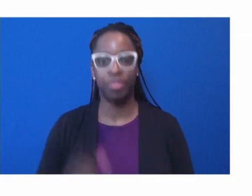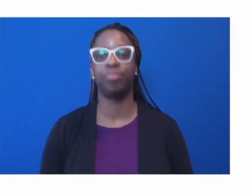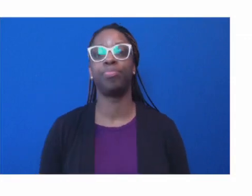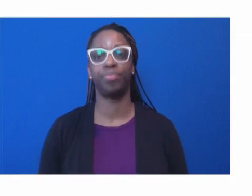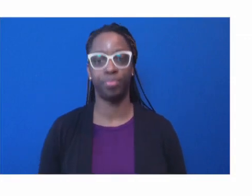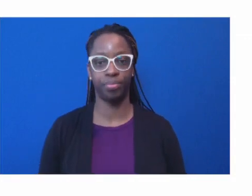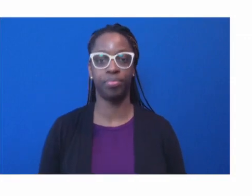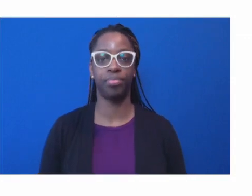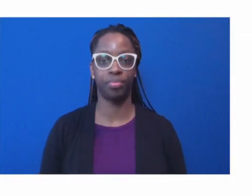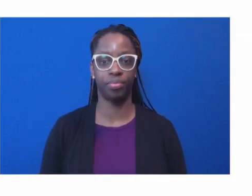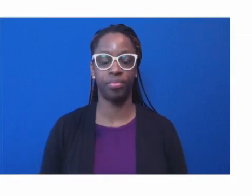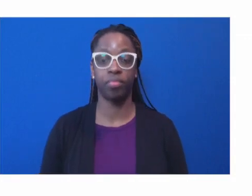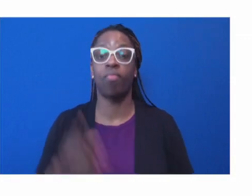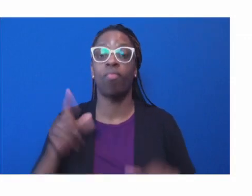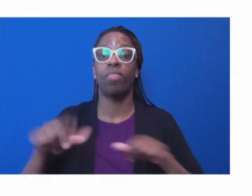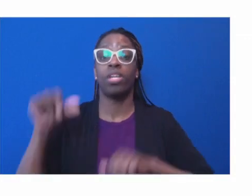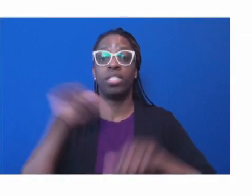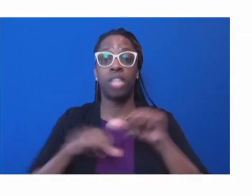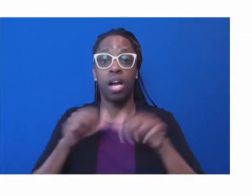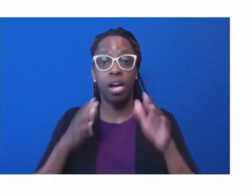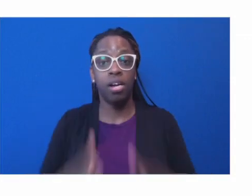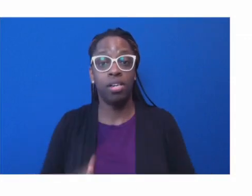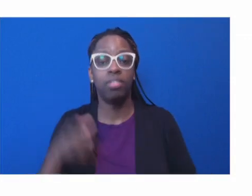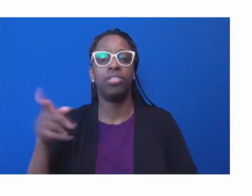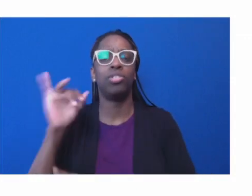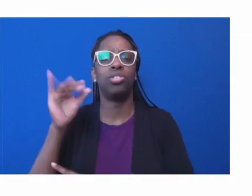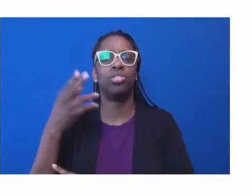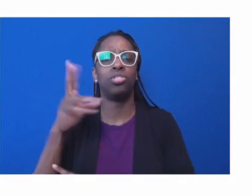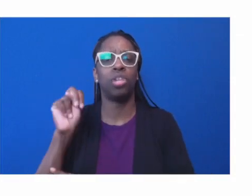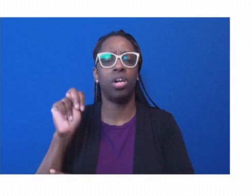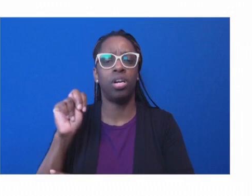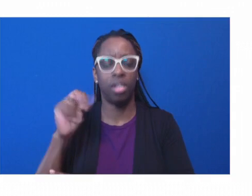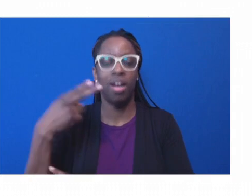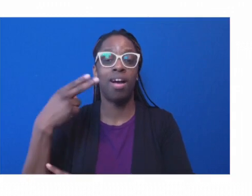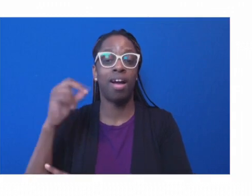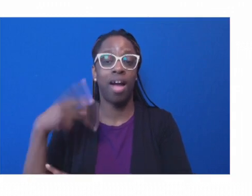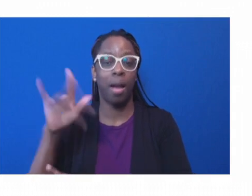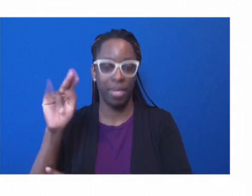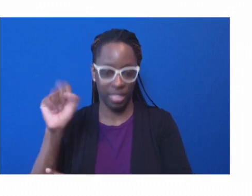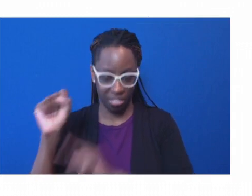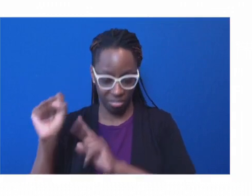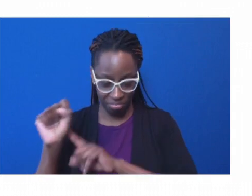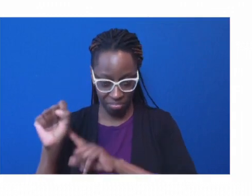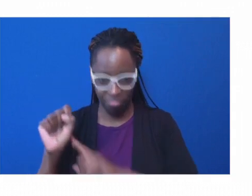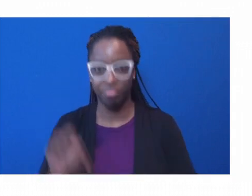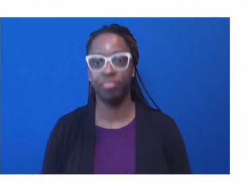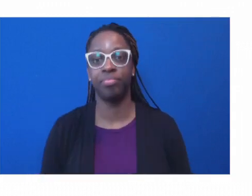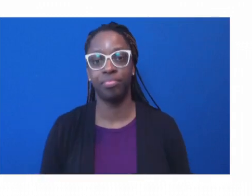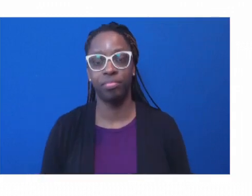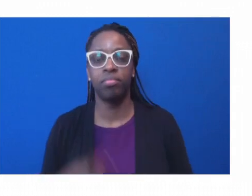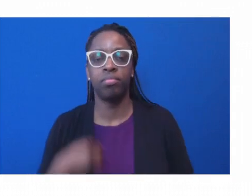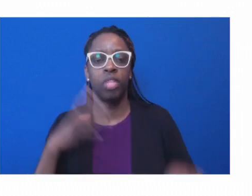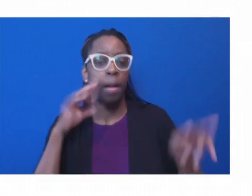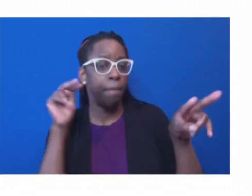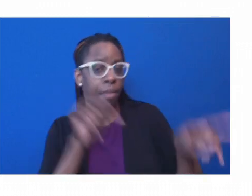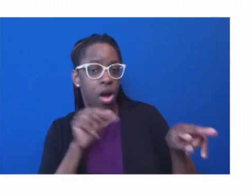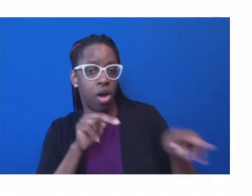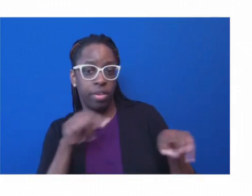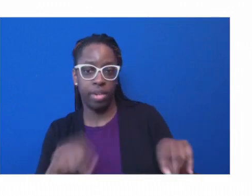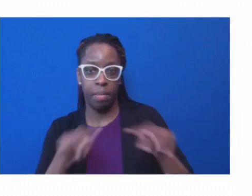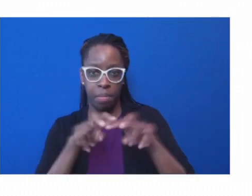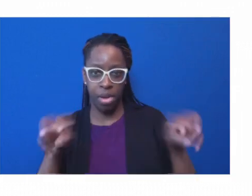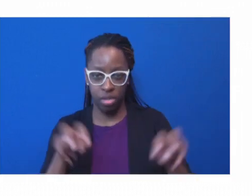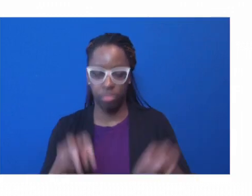Johns Hopkins Bloomberg School of Public Health, and I'll be moderating this session. To begin, I'm going to ask everyone